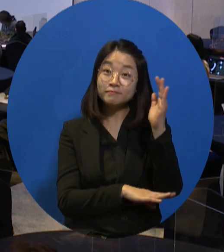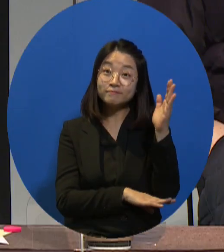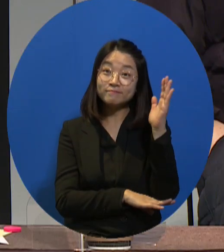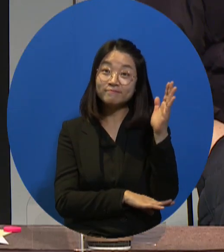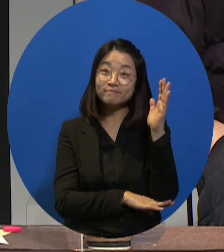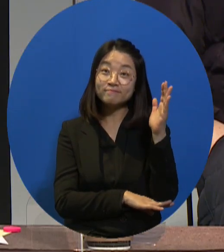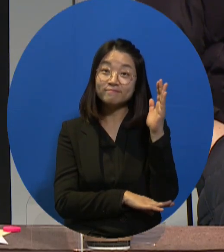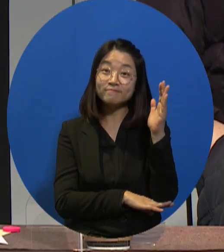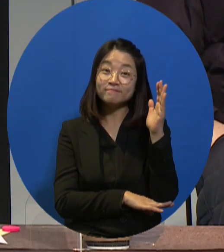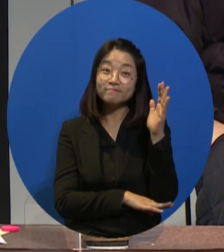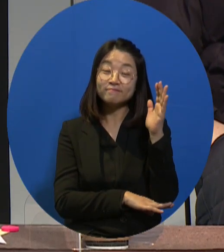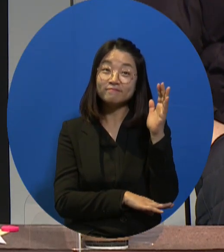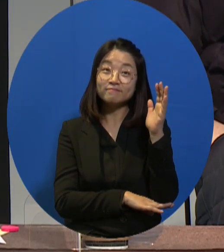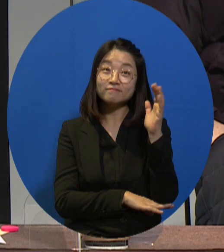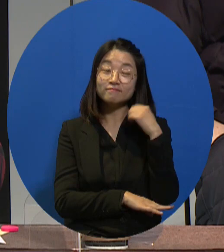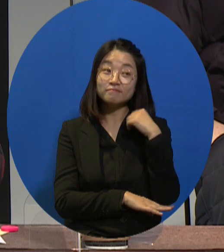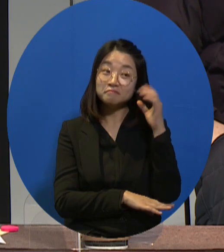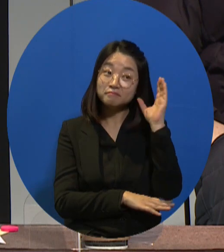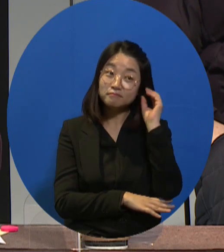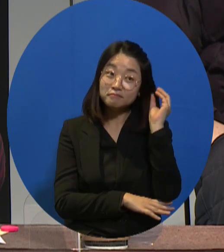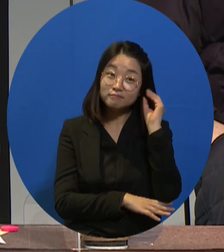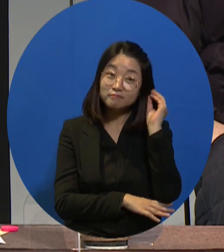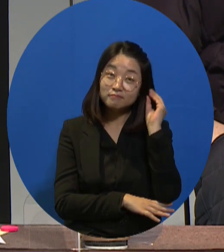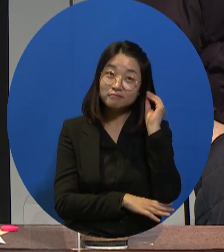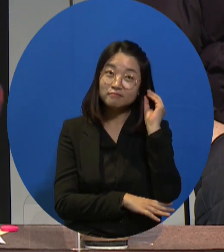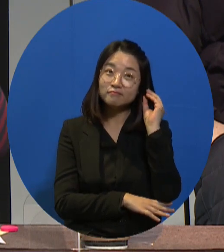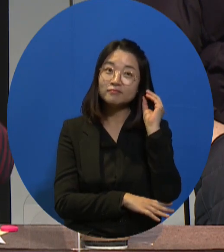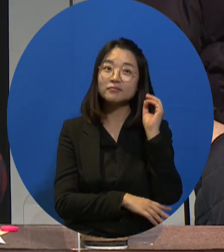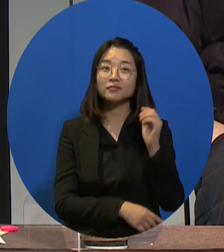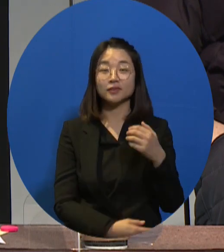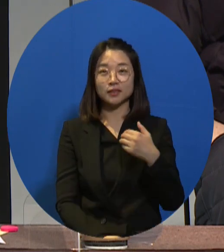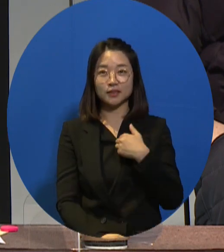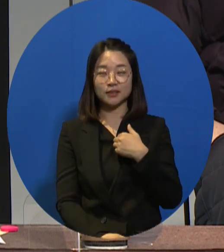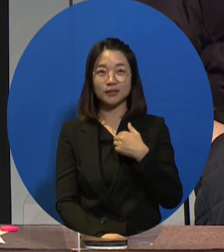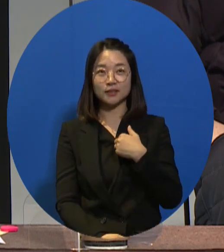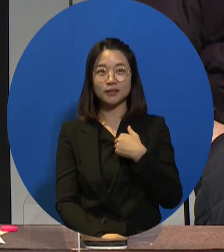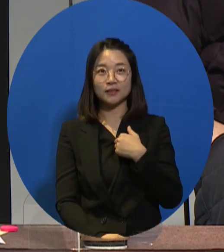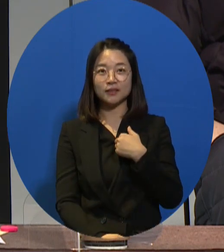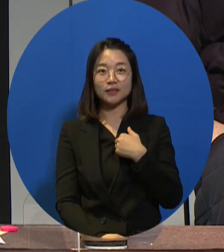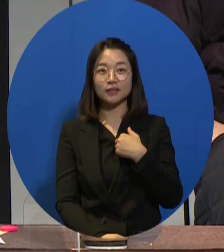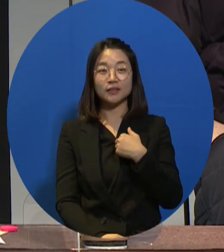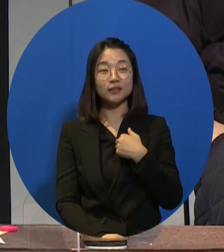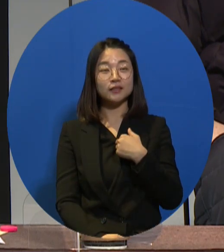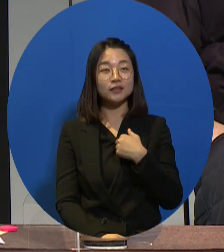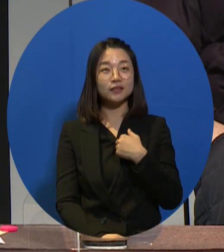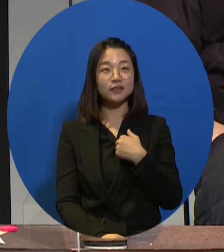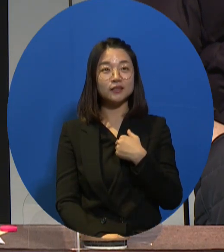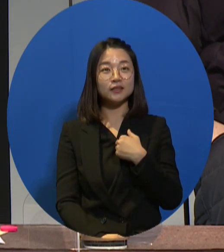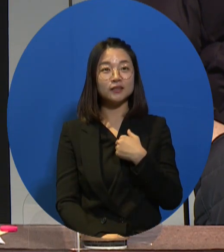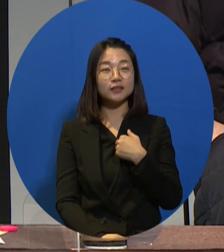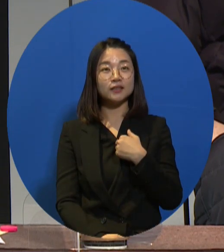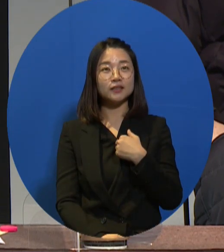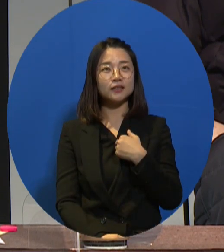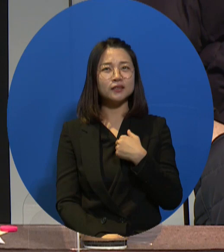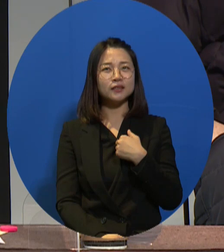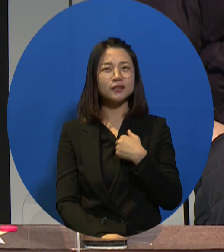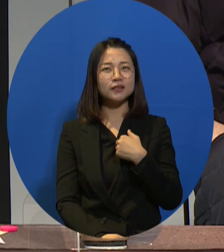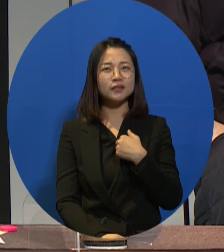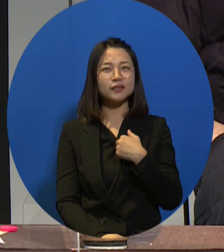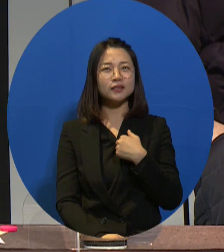Listening to the presentation, I was able to feel that